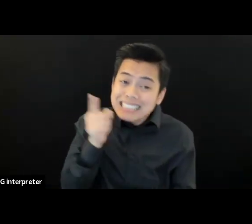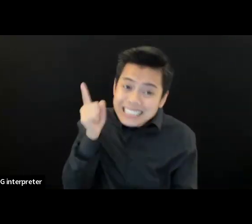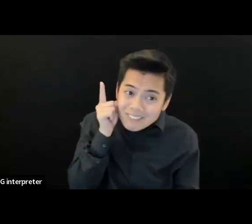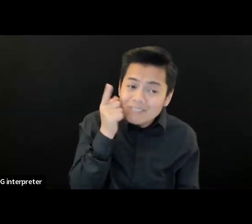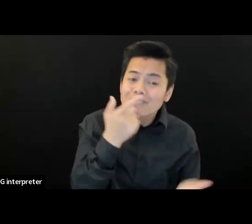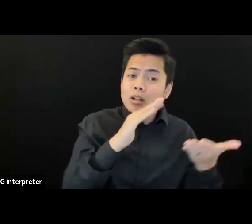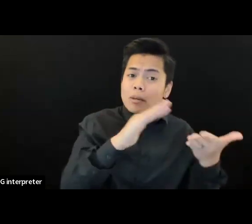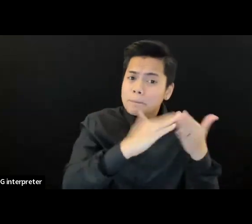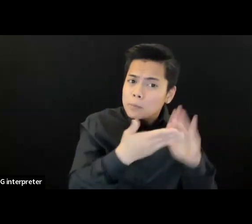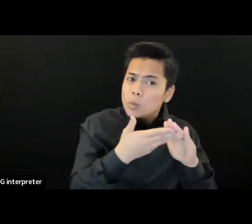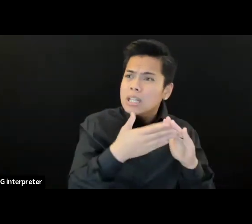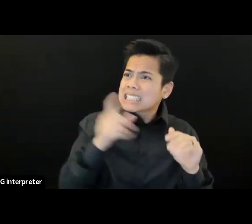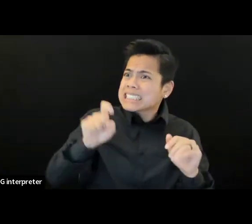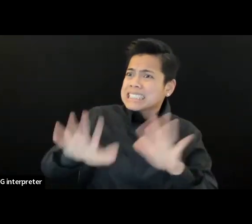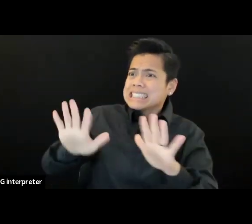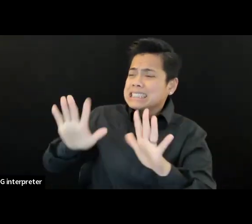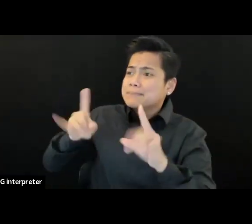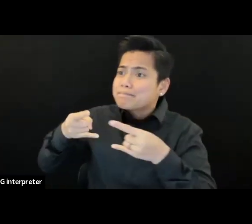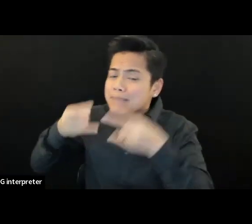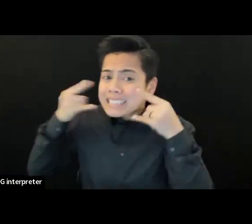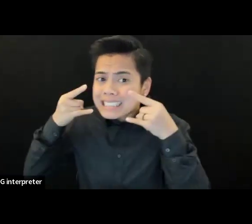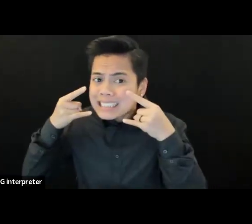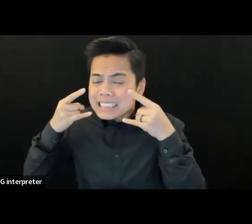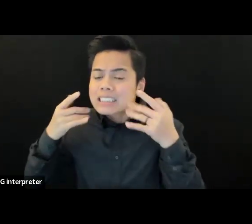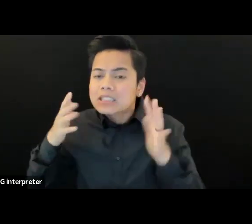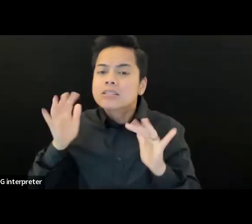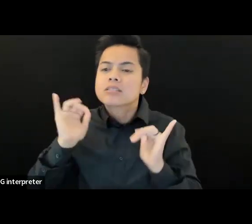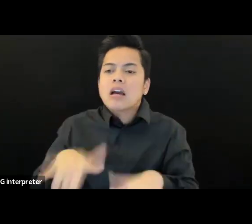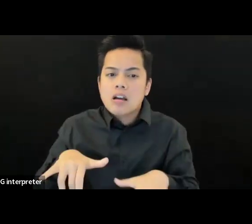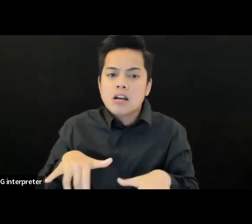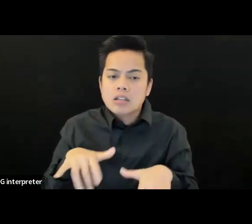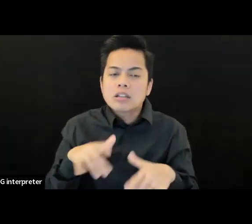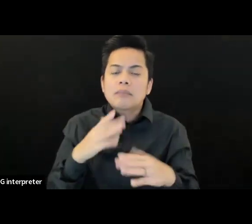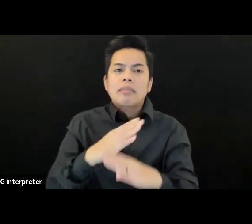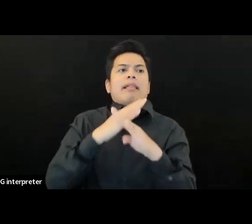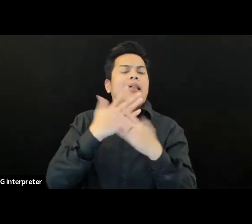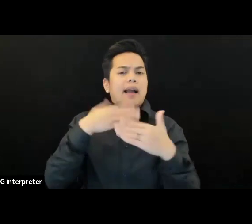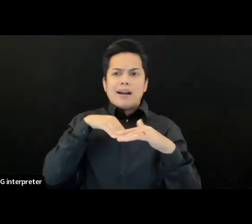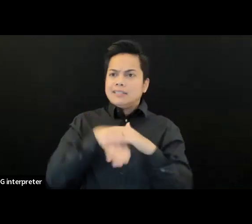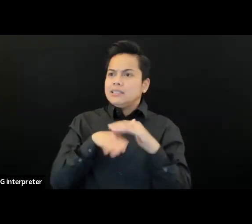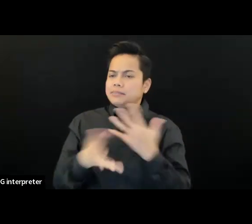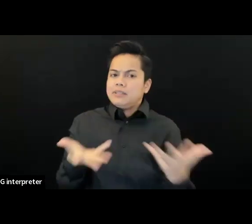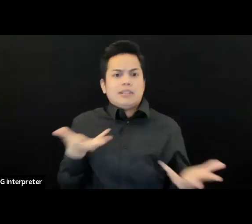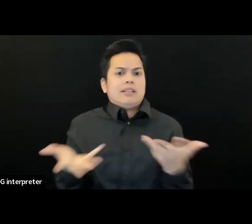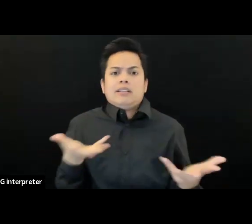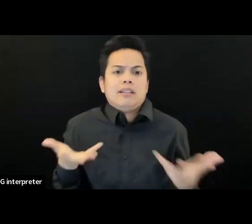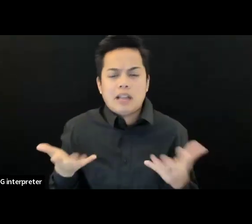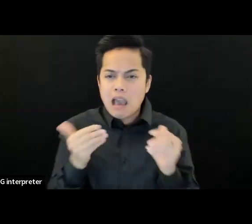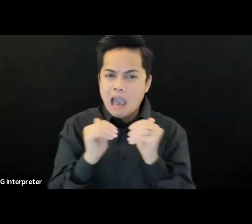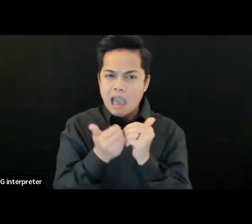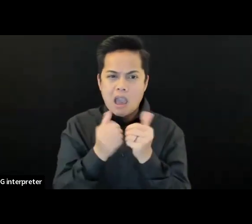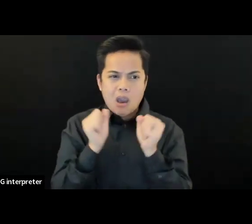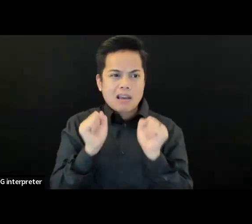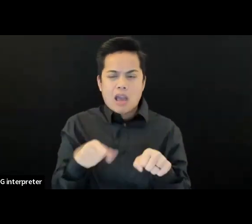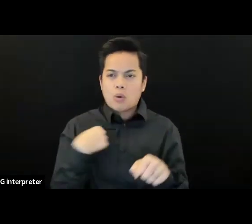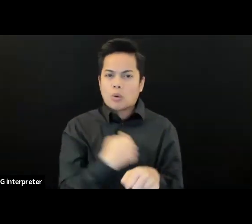what that's going to look like. Similarly, we are grounding our work in disability justice. And yet we know that